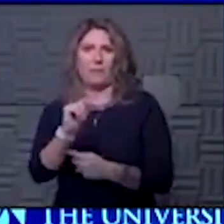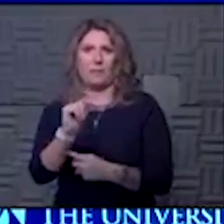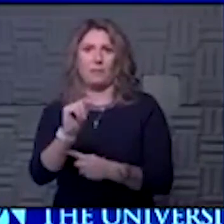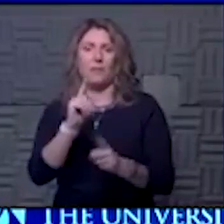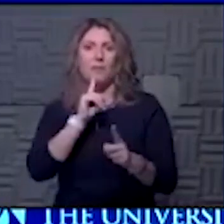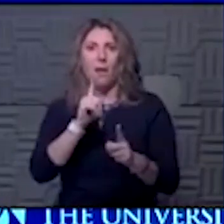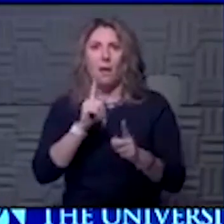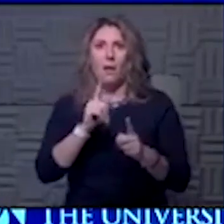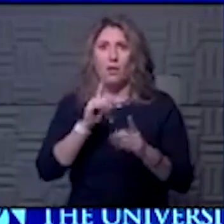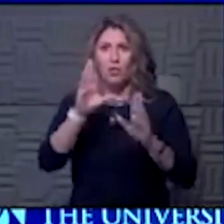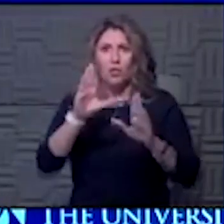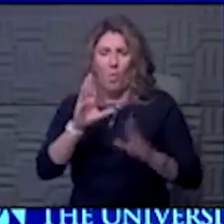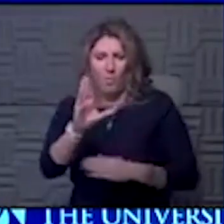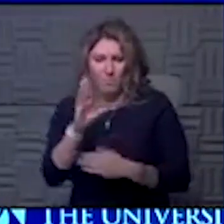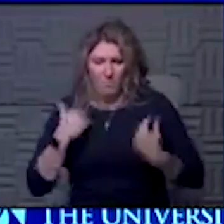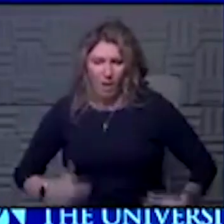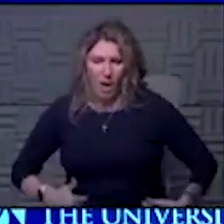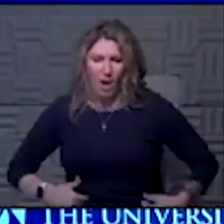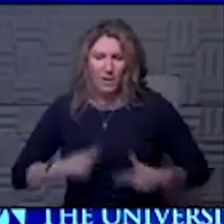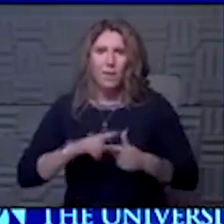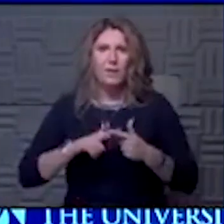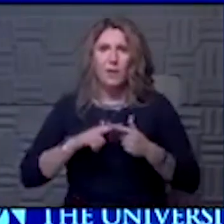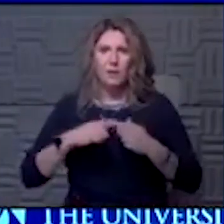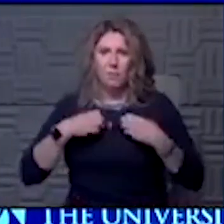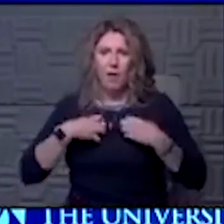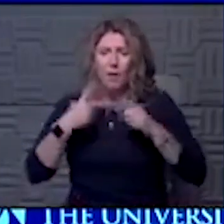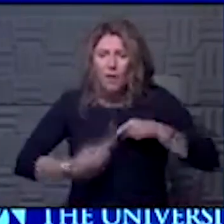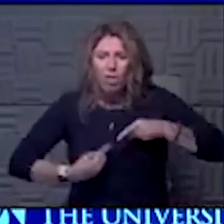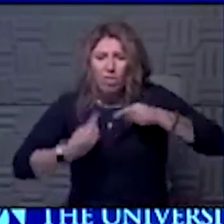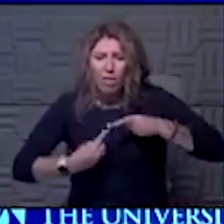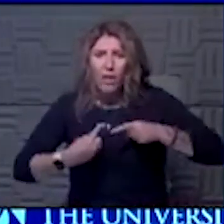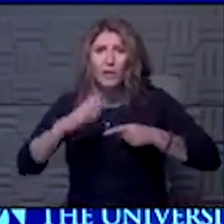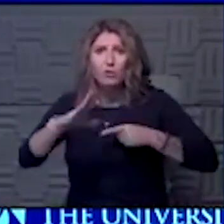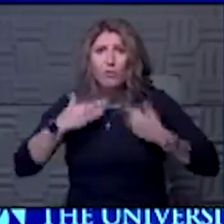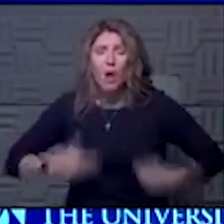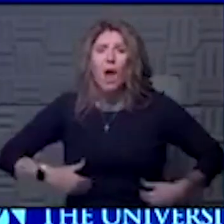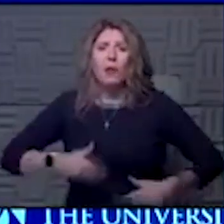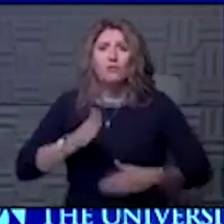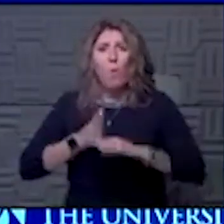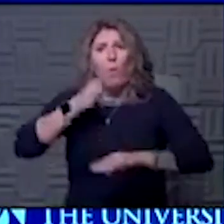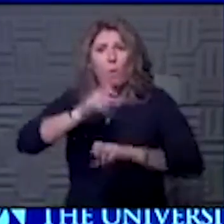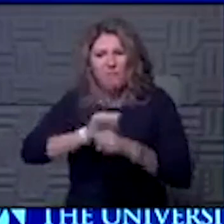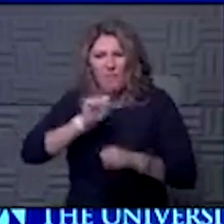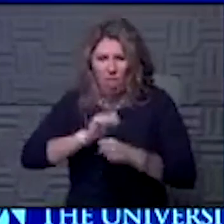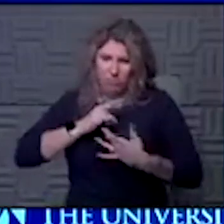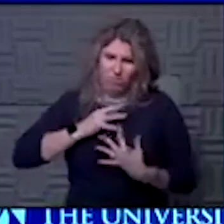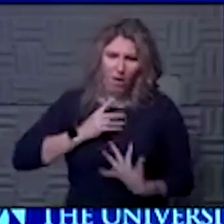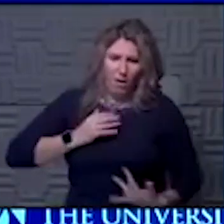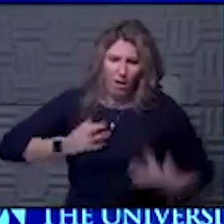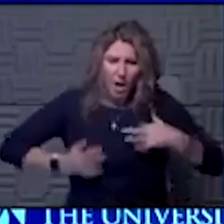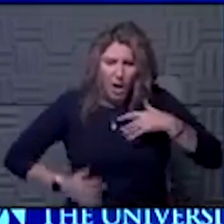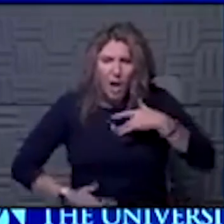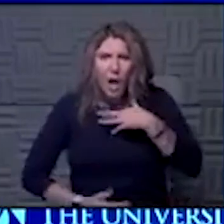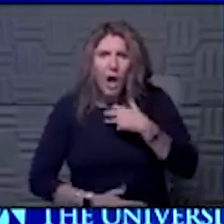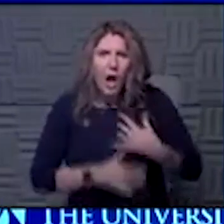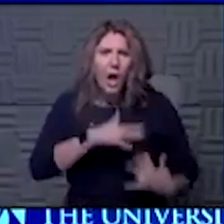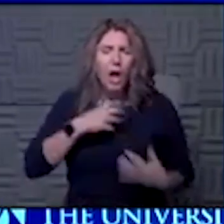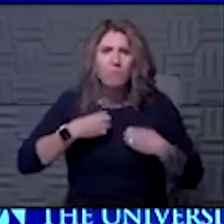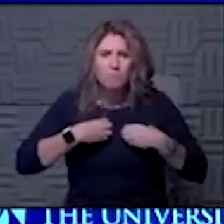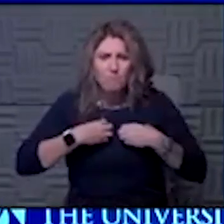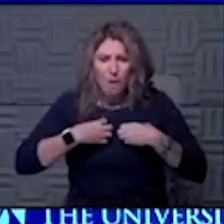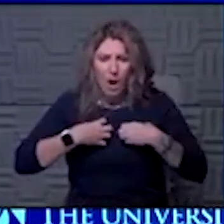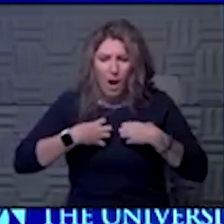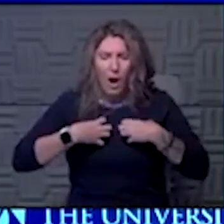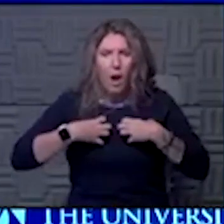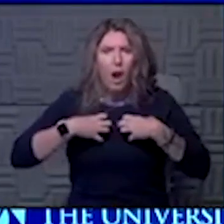which can happen when you have too many of those little bites inside your lung. If you can think of it like that, think about what happens, and so how do we turn it off? Well,